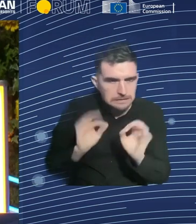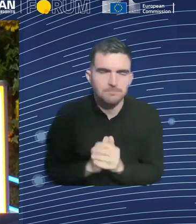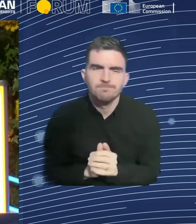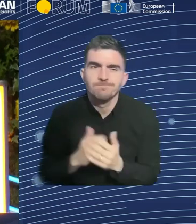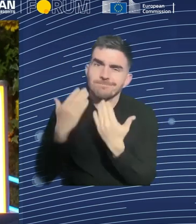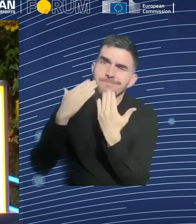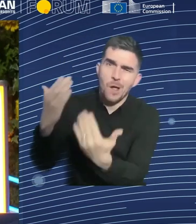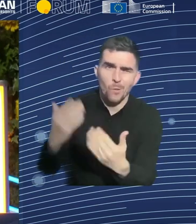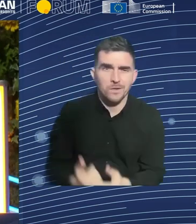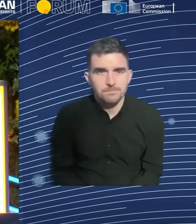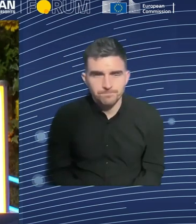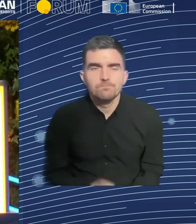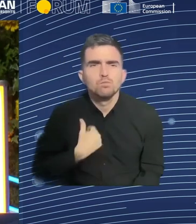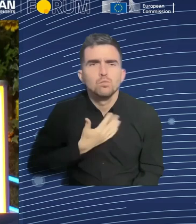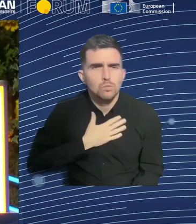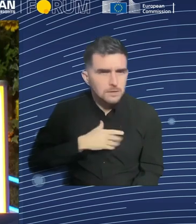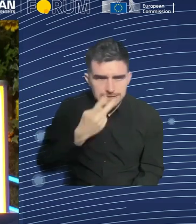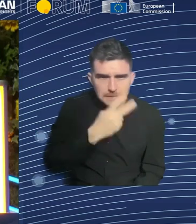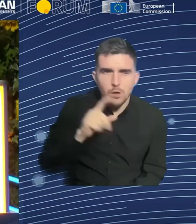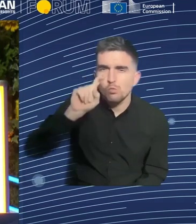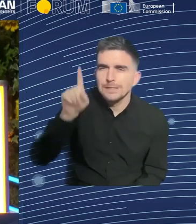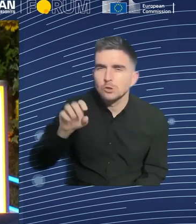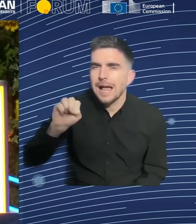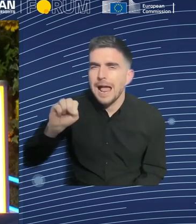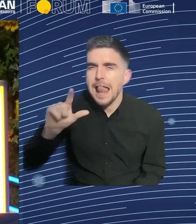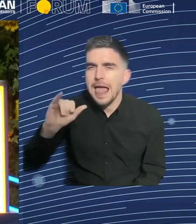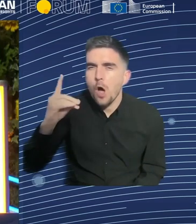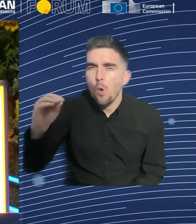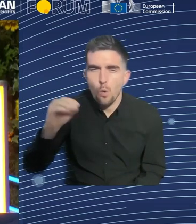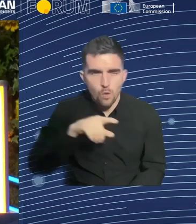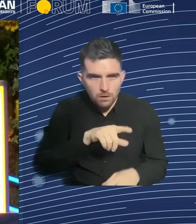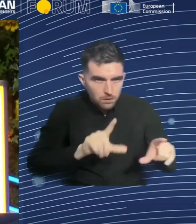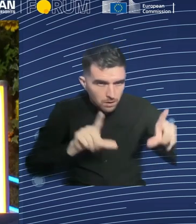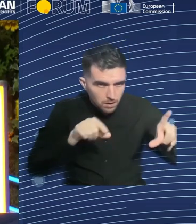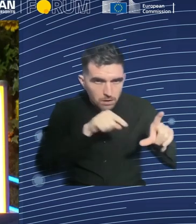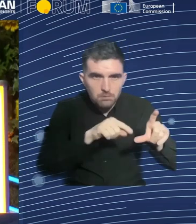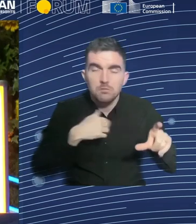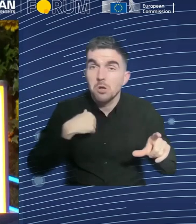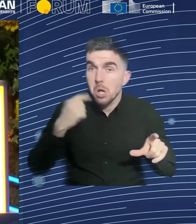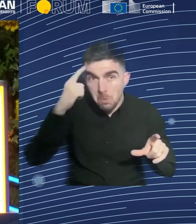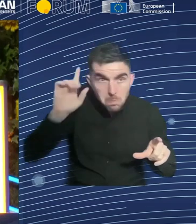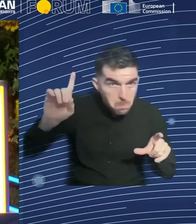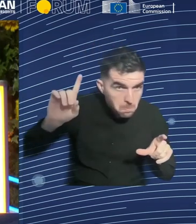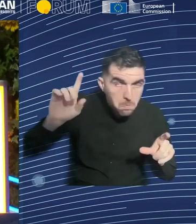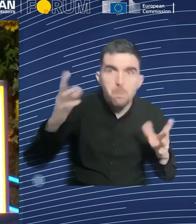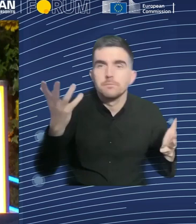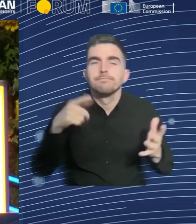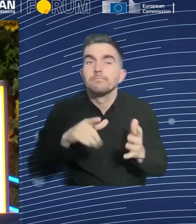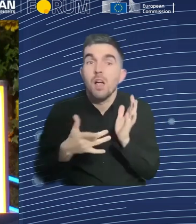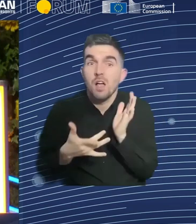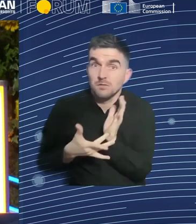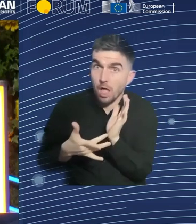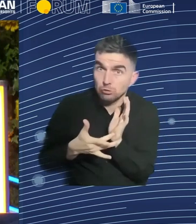with speed in the light of work-life balance, how can we ensure the right digital skills and